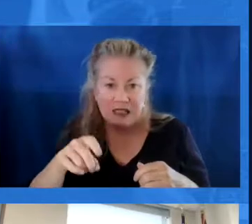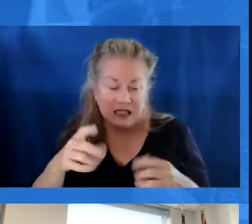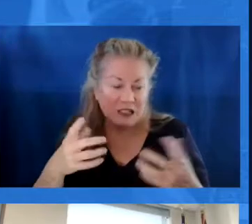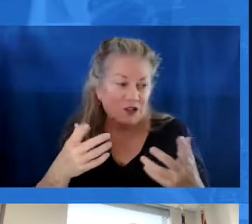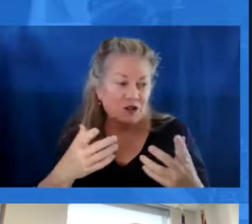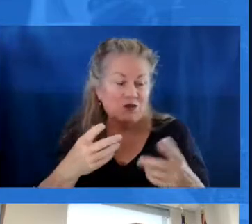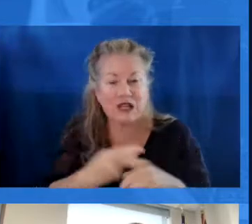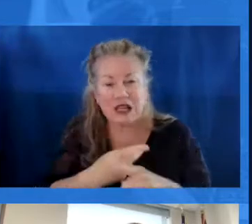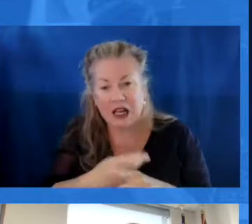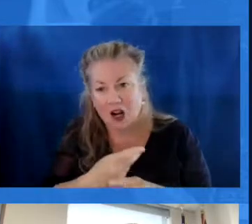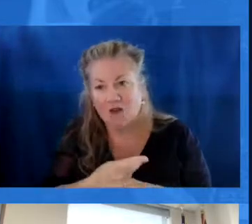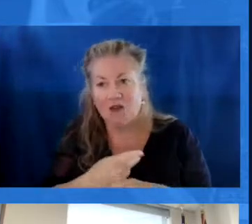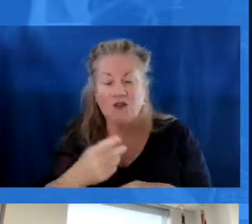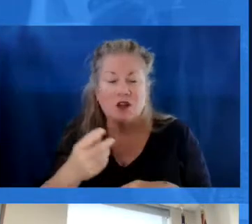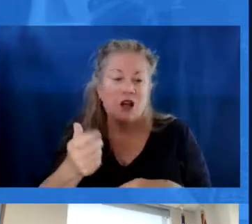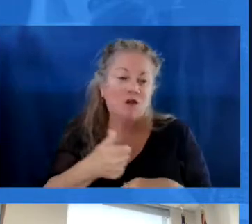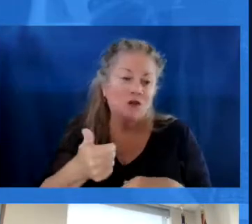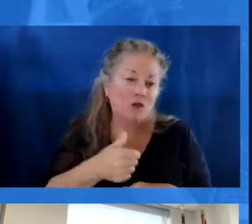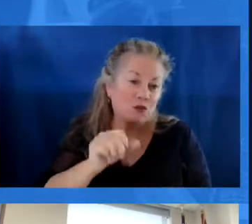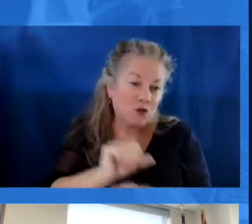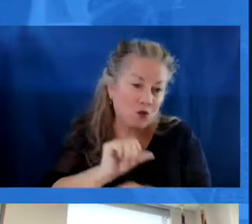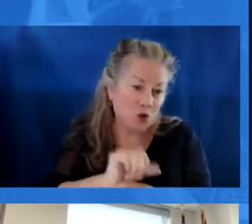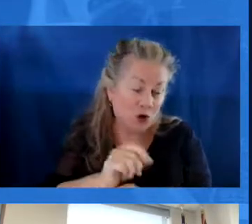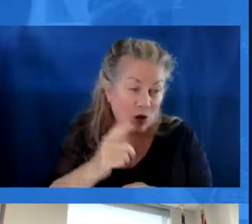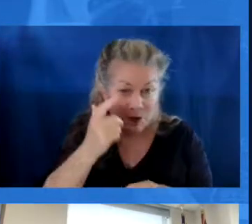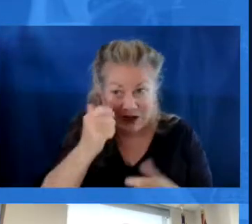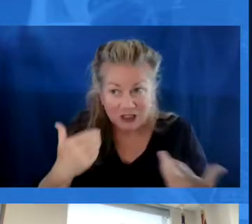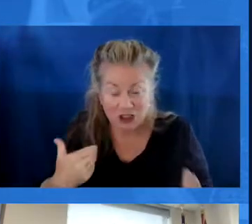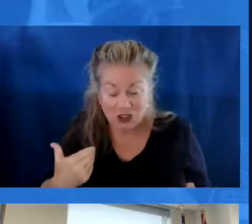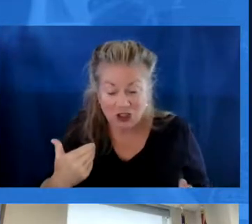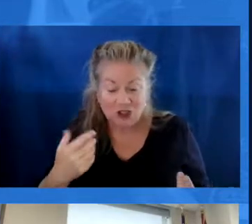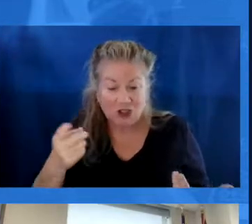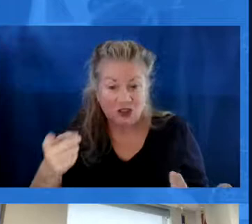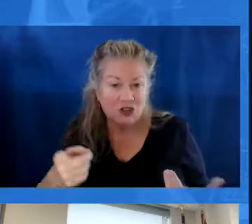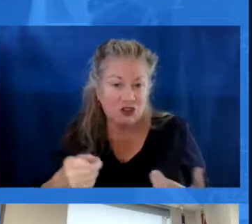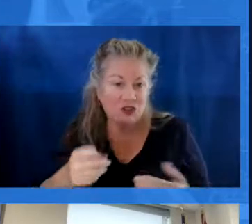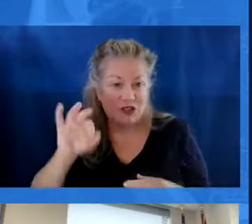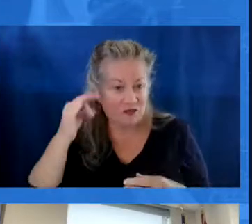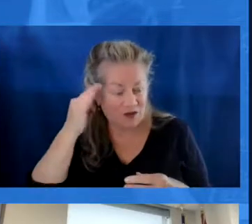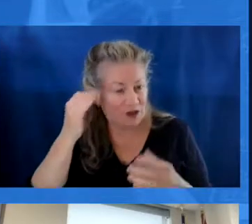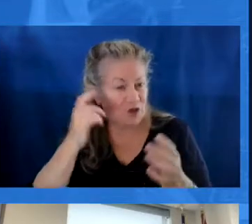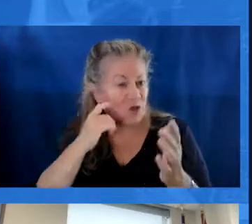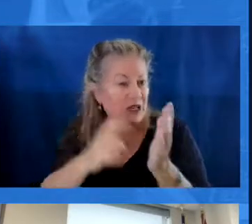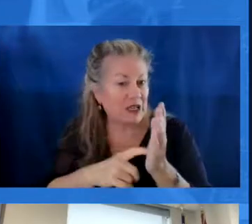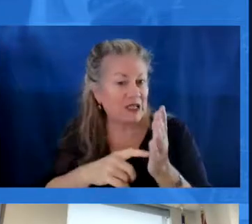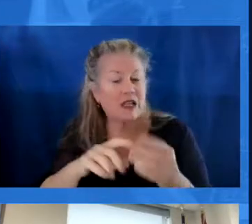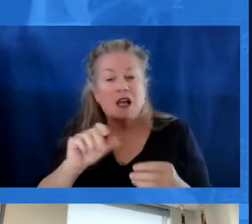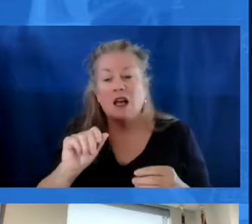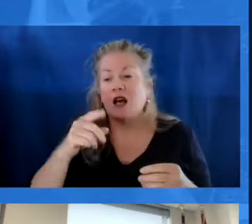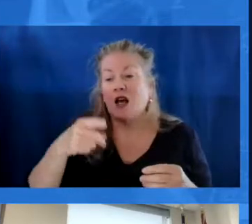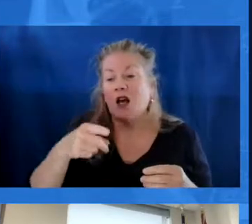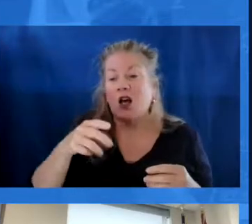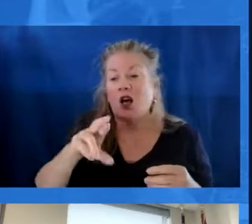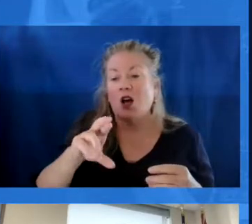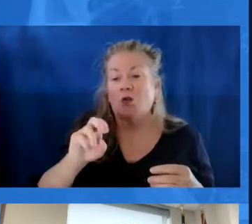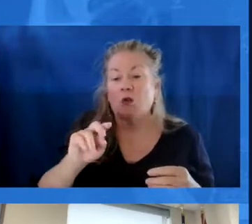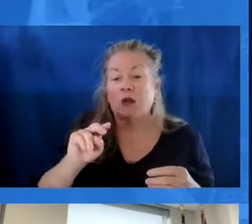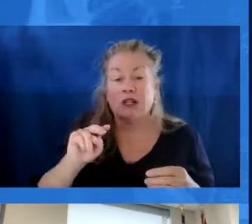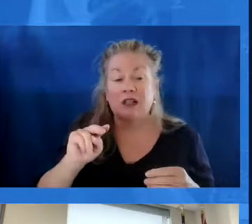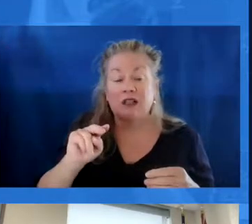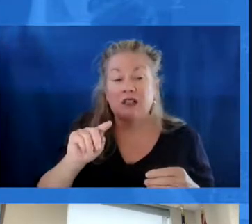had kids that she needed to take care of. She needed to be able to get to work. And because she was a federally recognized apprentice,